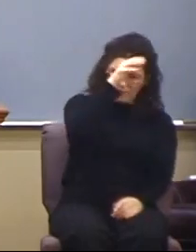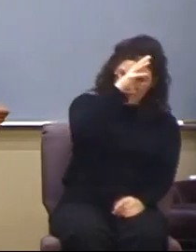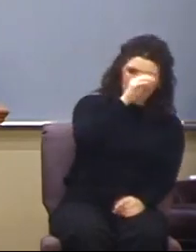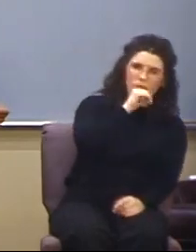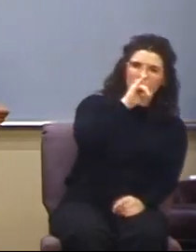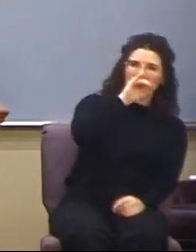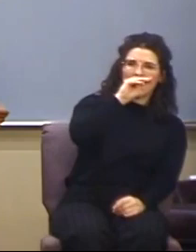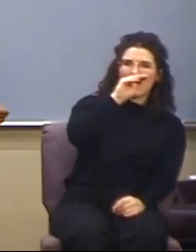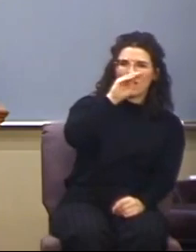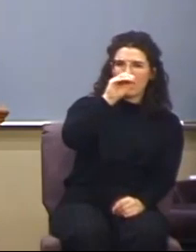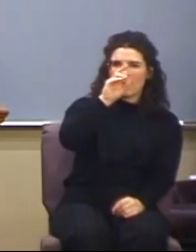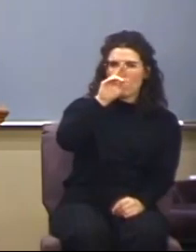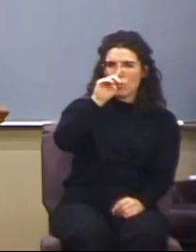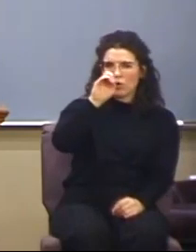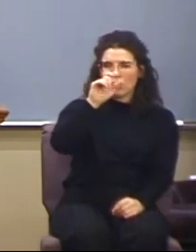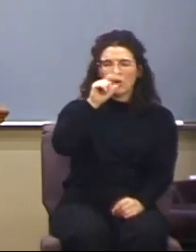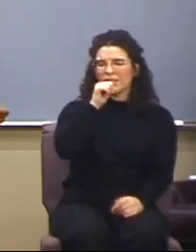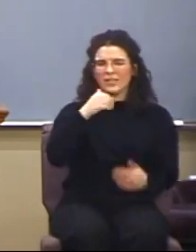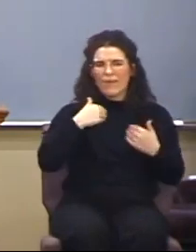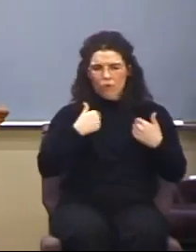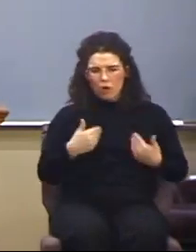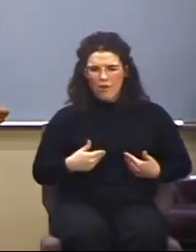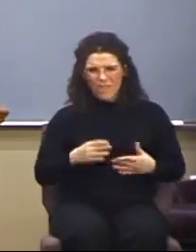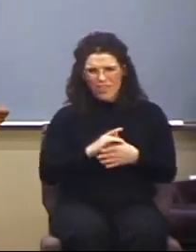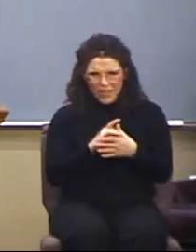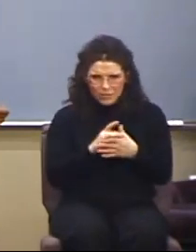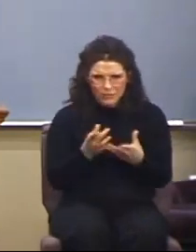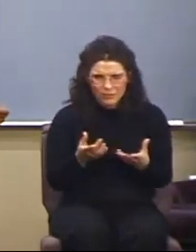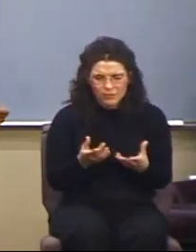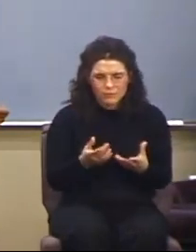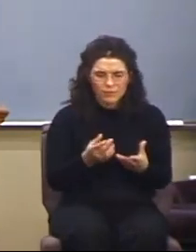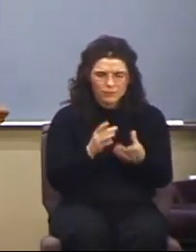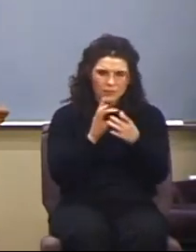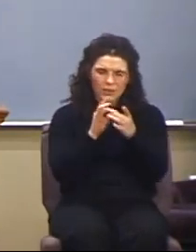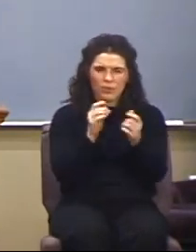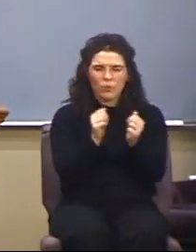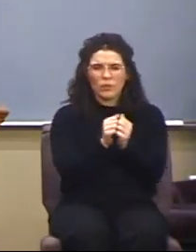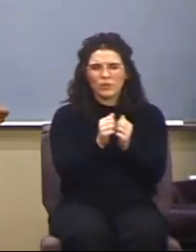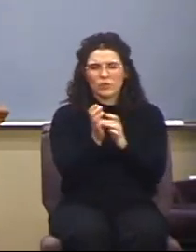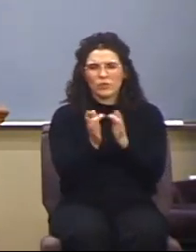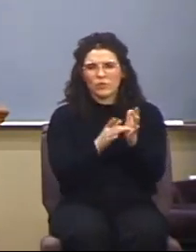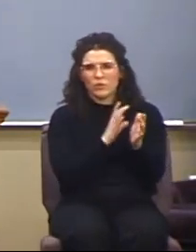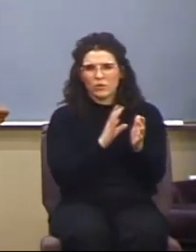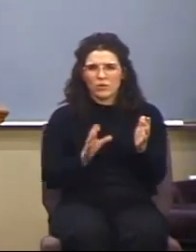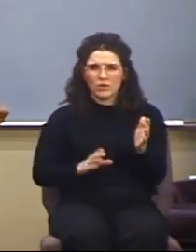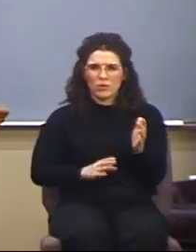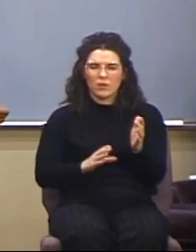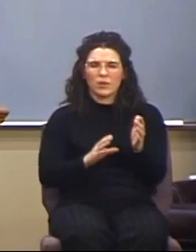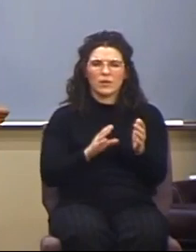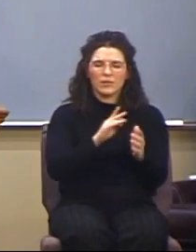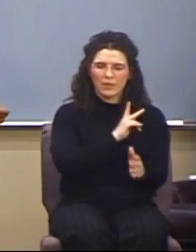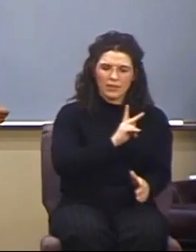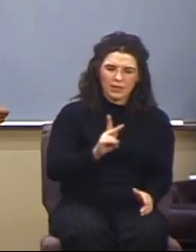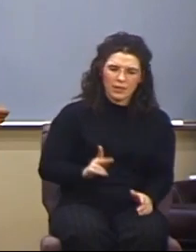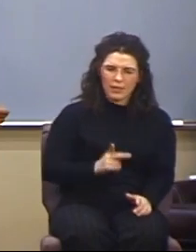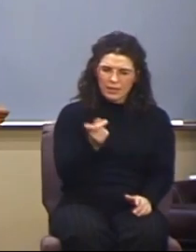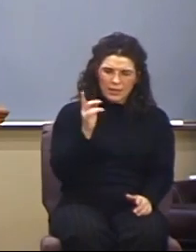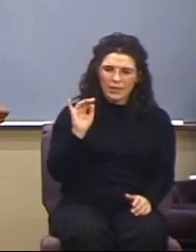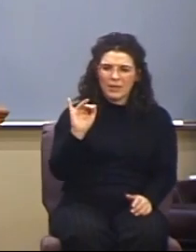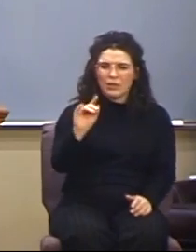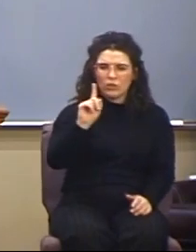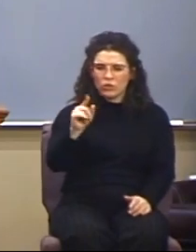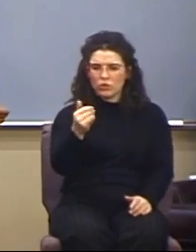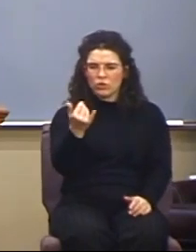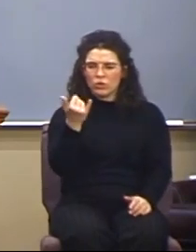he doesn't possess mortality, mortal flesh kind of thing. Again, reference to Jesus Christ. Now, unto the king, eternal, immortal,